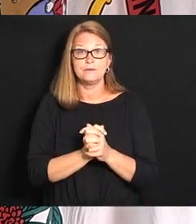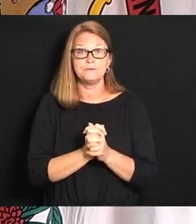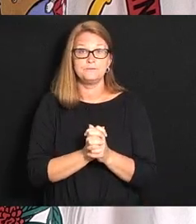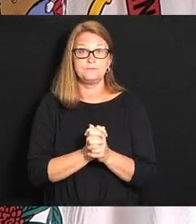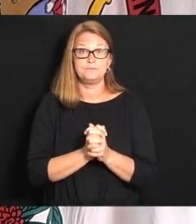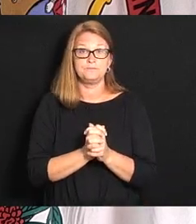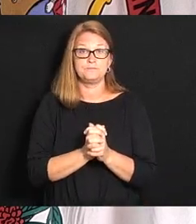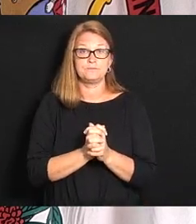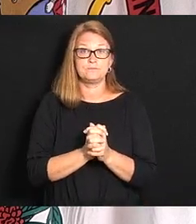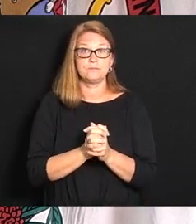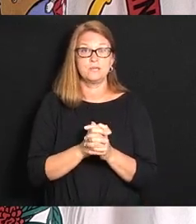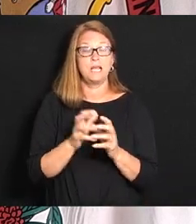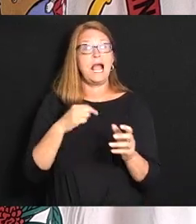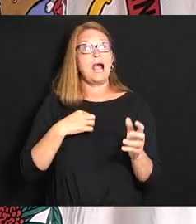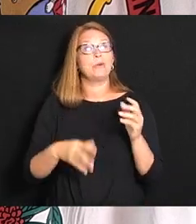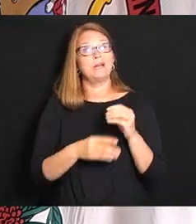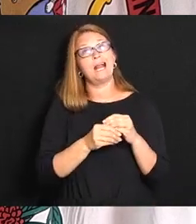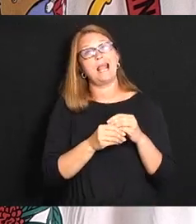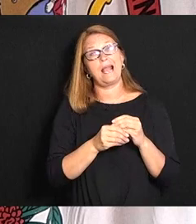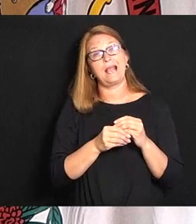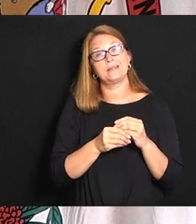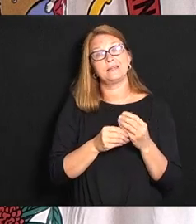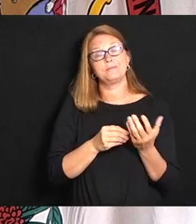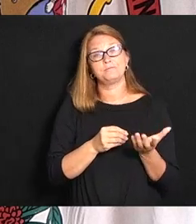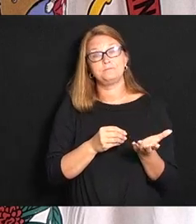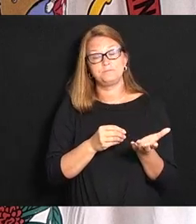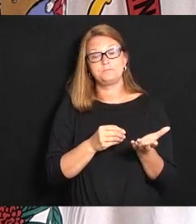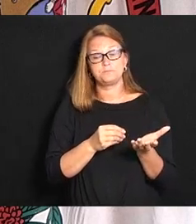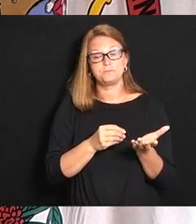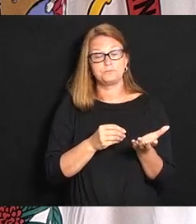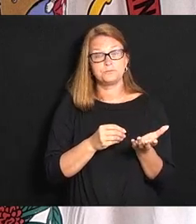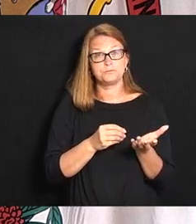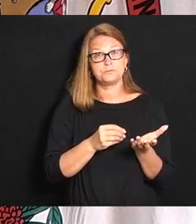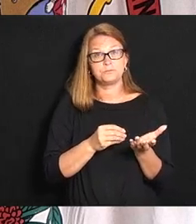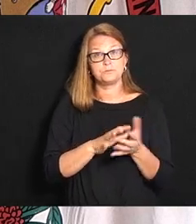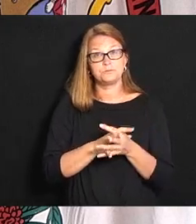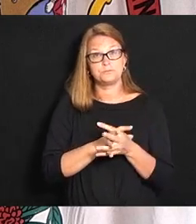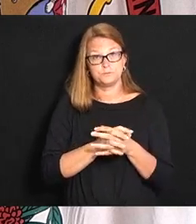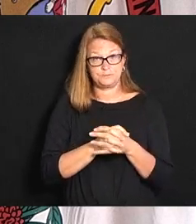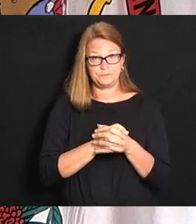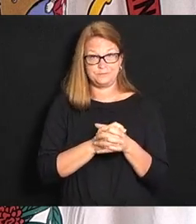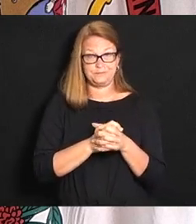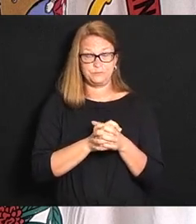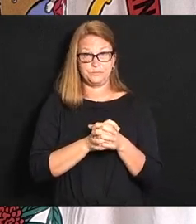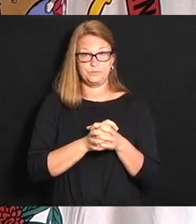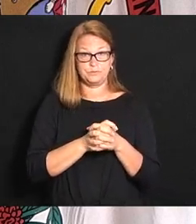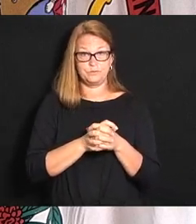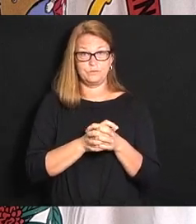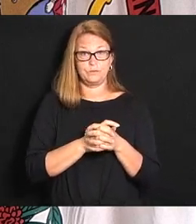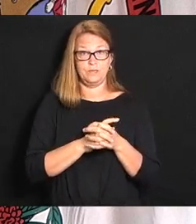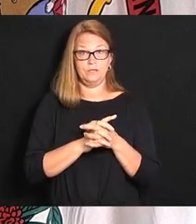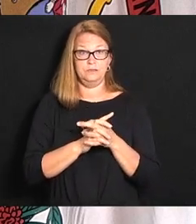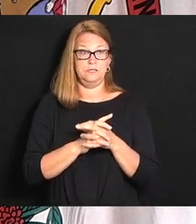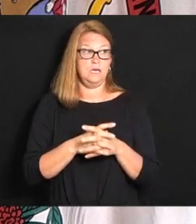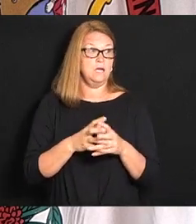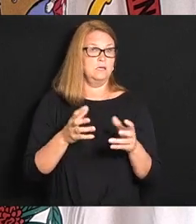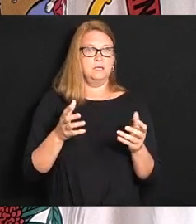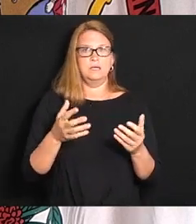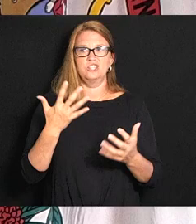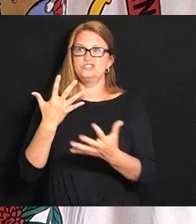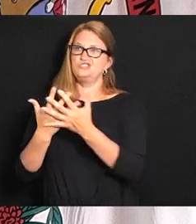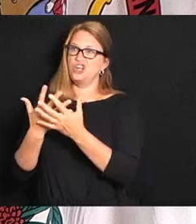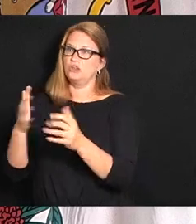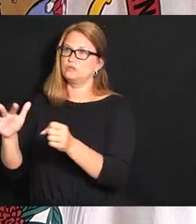the only other things I'd add is I'd just do just this I'd if you know this business of saying well the jails are